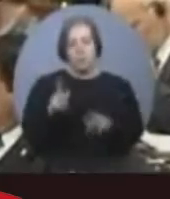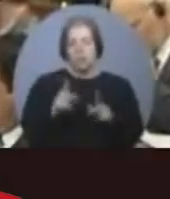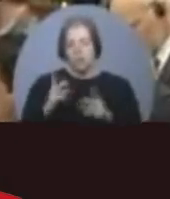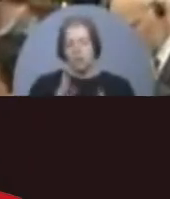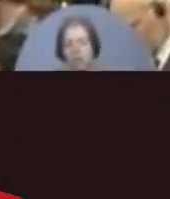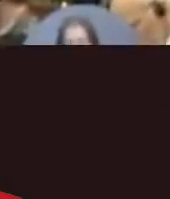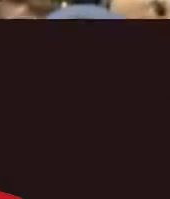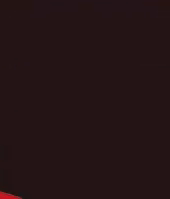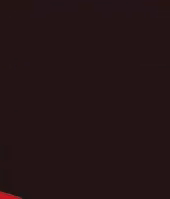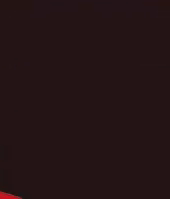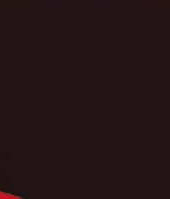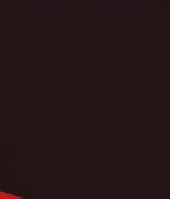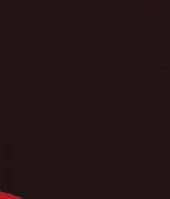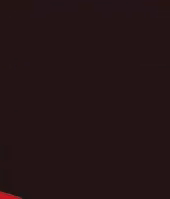thing to do.